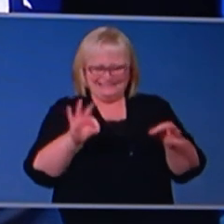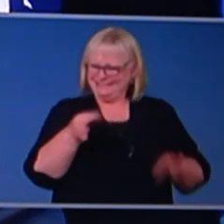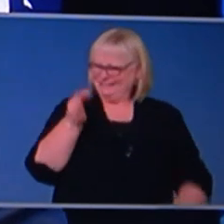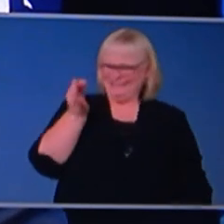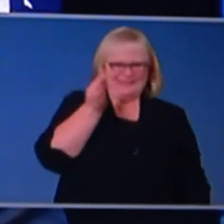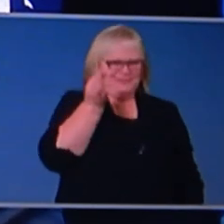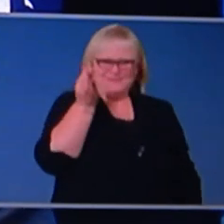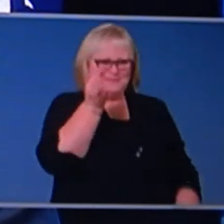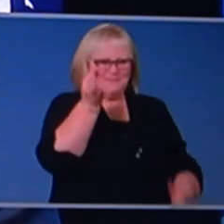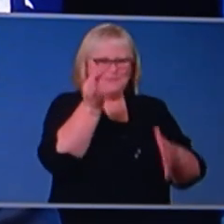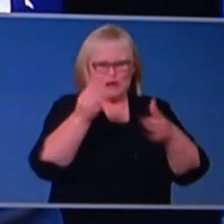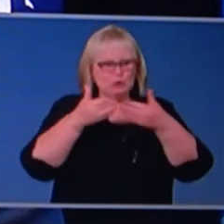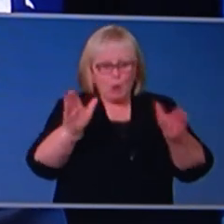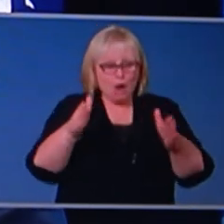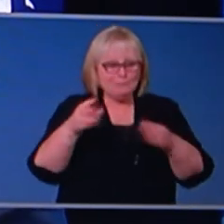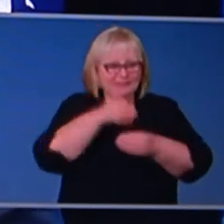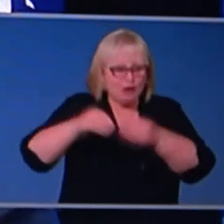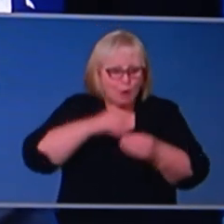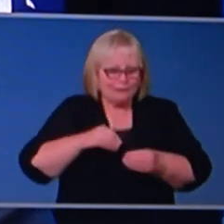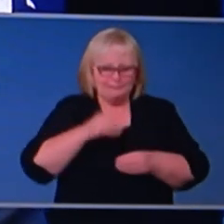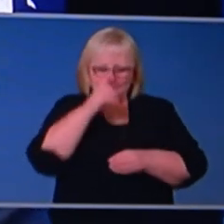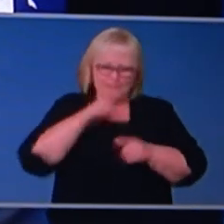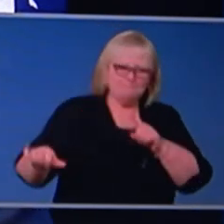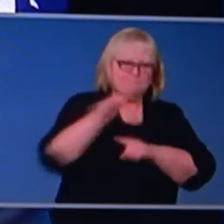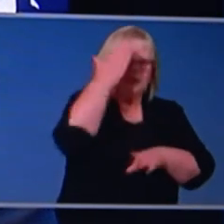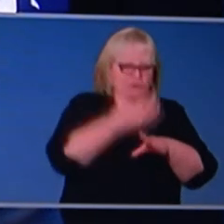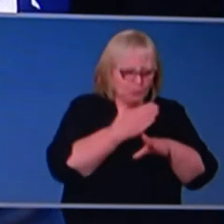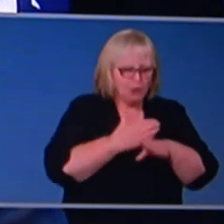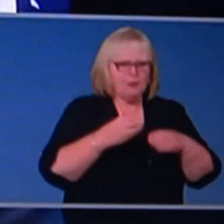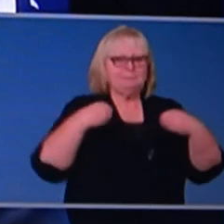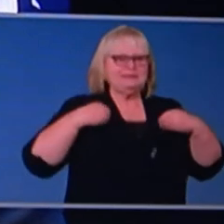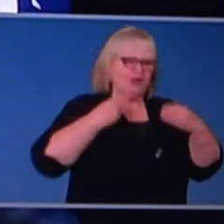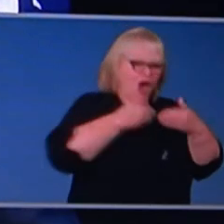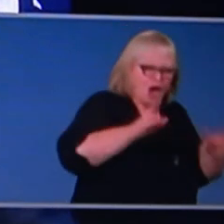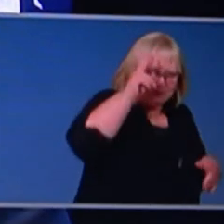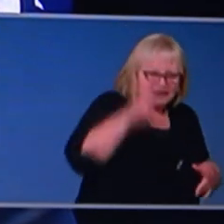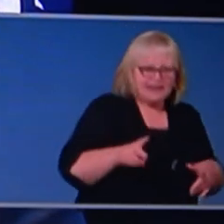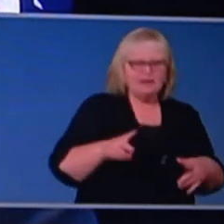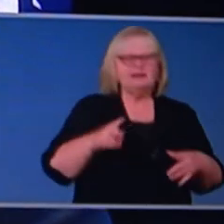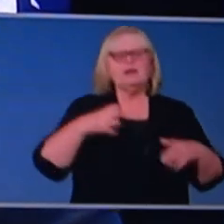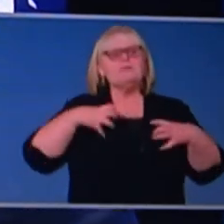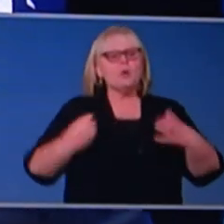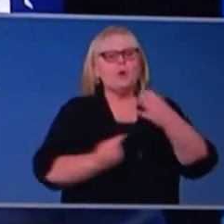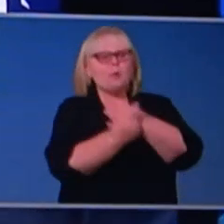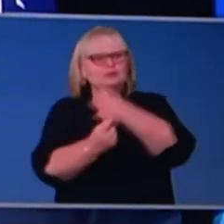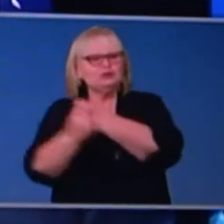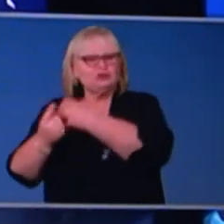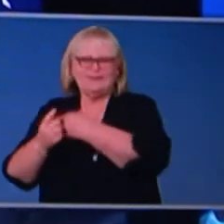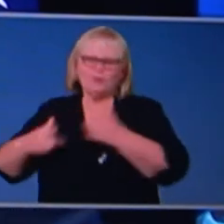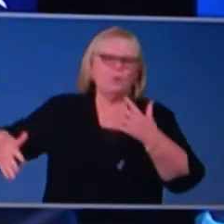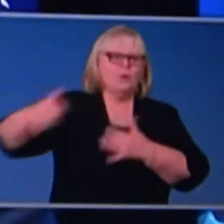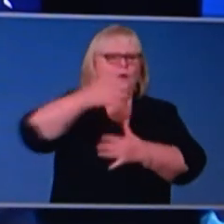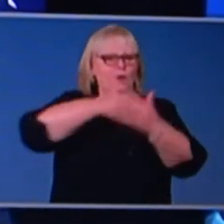economy and getting people back into jobs and getting businesses open again and opening up those opportunities for social